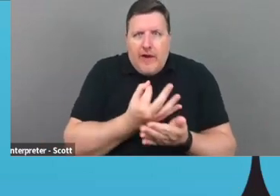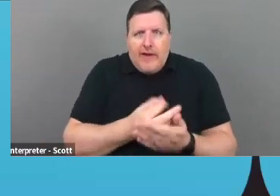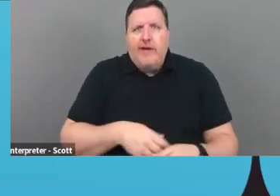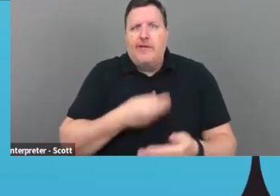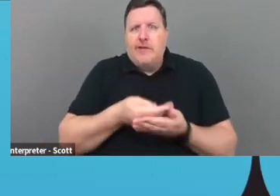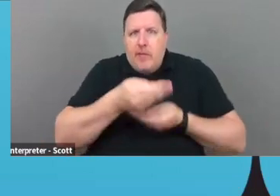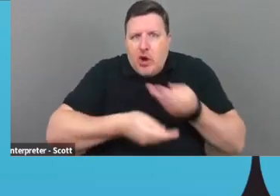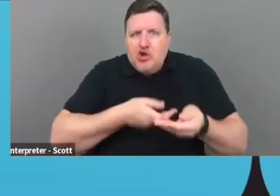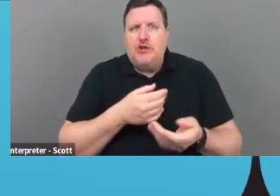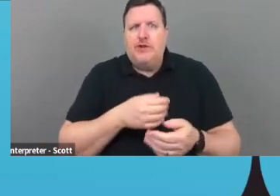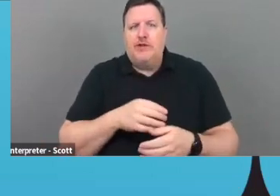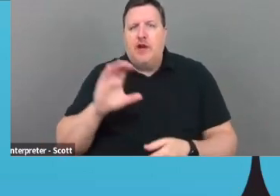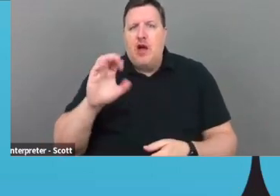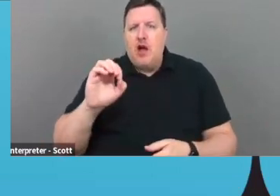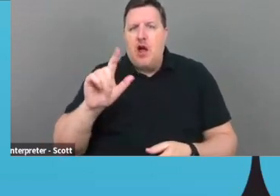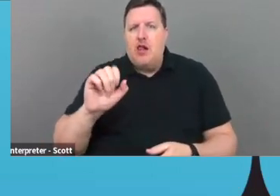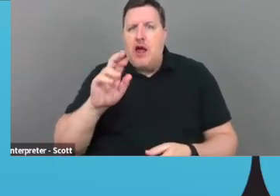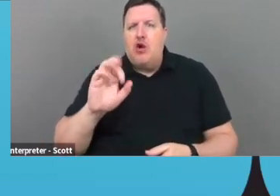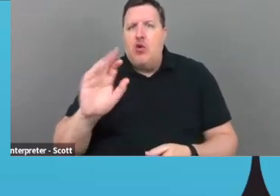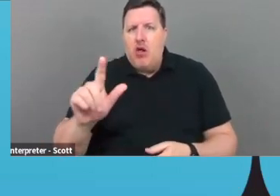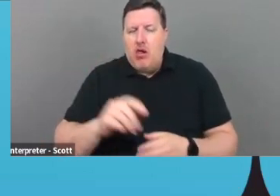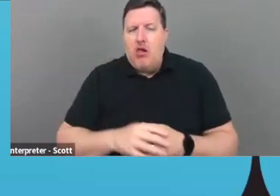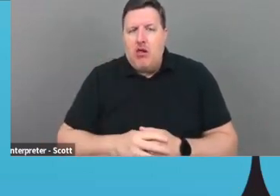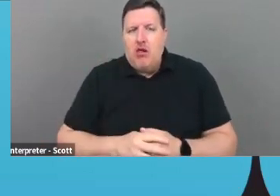right? Your, your collateral. Um,